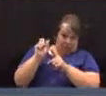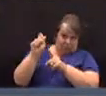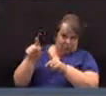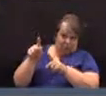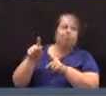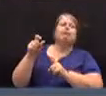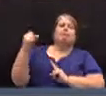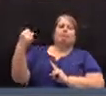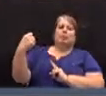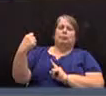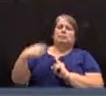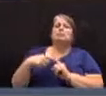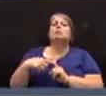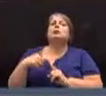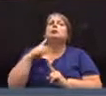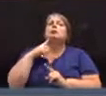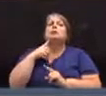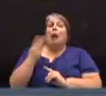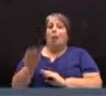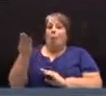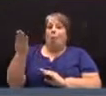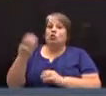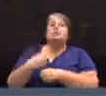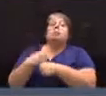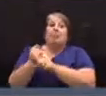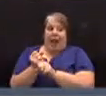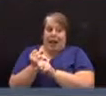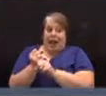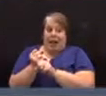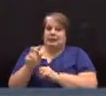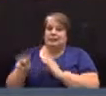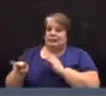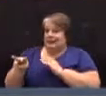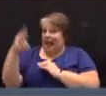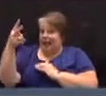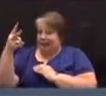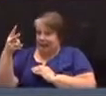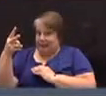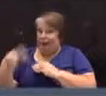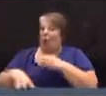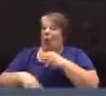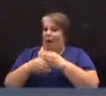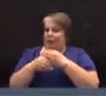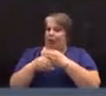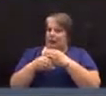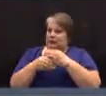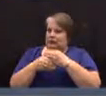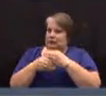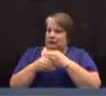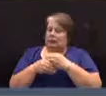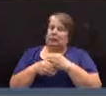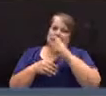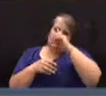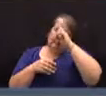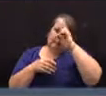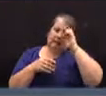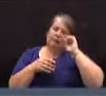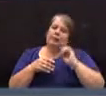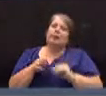So the motion has been made and seconded to amend by